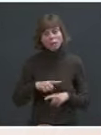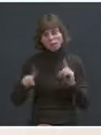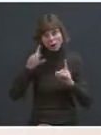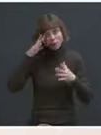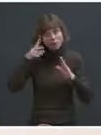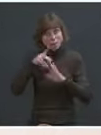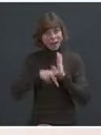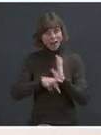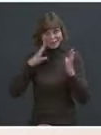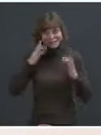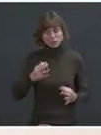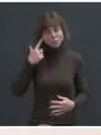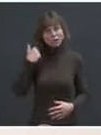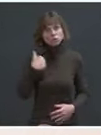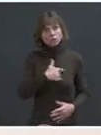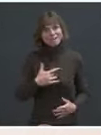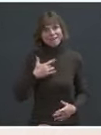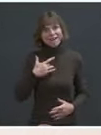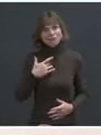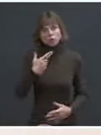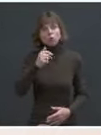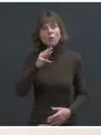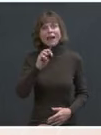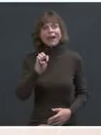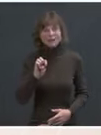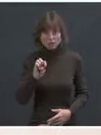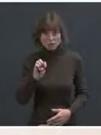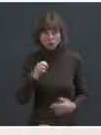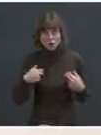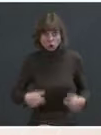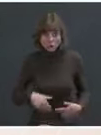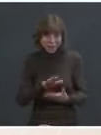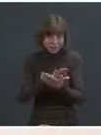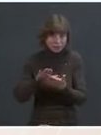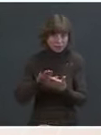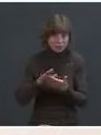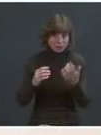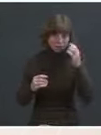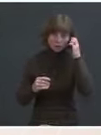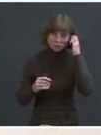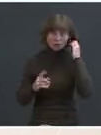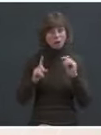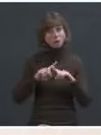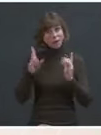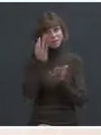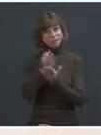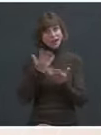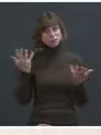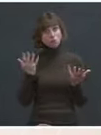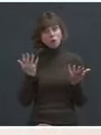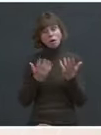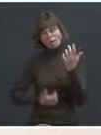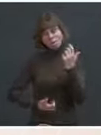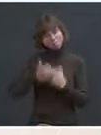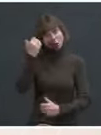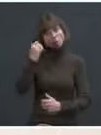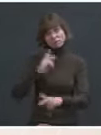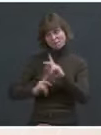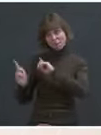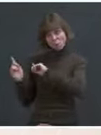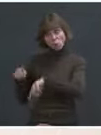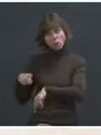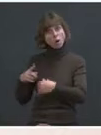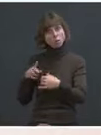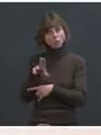we felt it was the humane approach. But the facts are the vast, vast majority of people who come to our border are turned away. And the